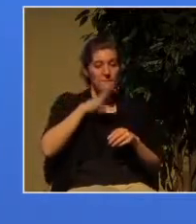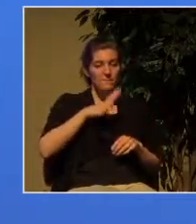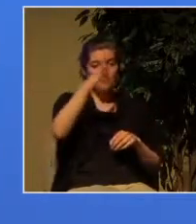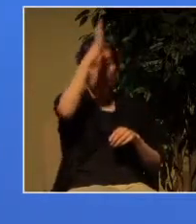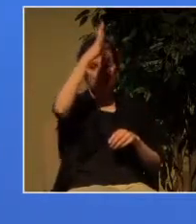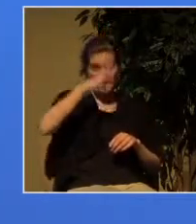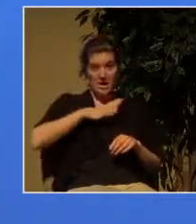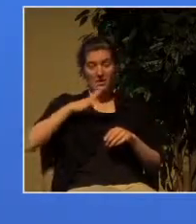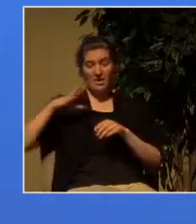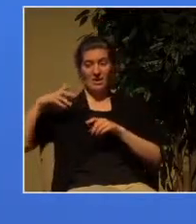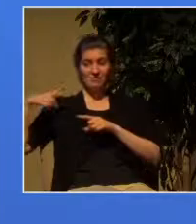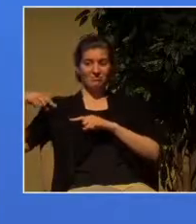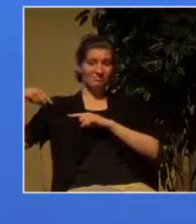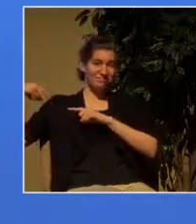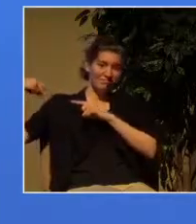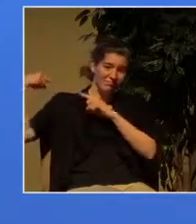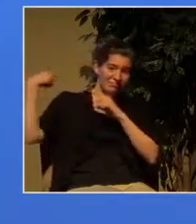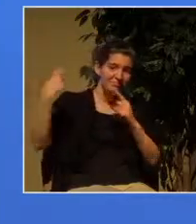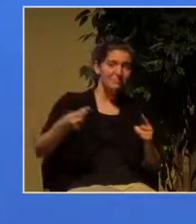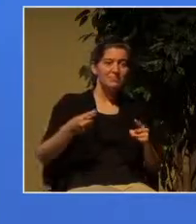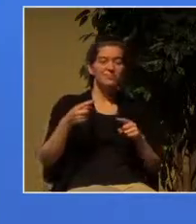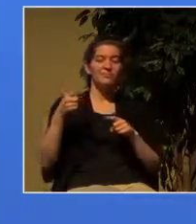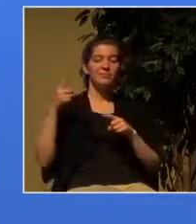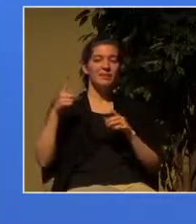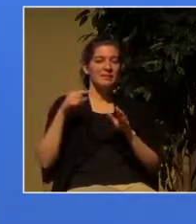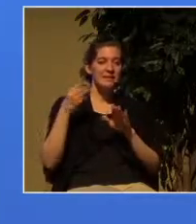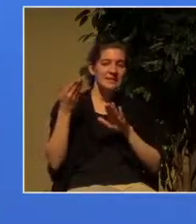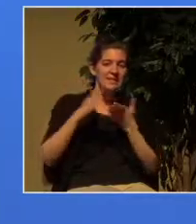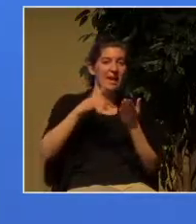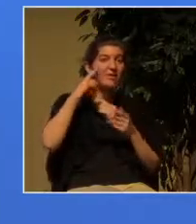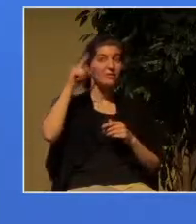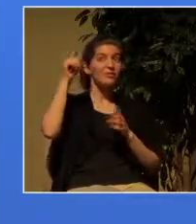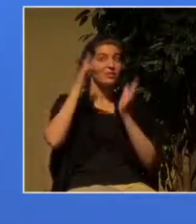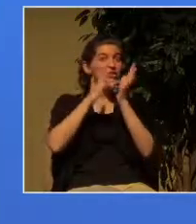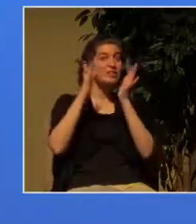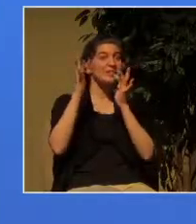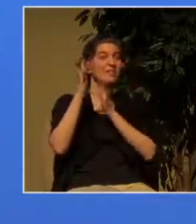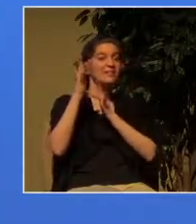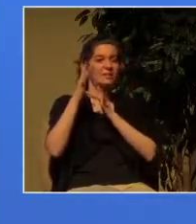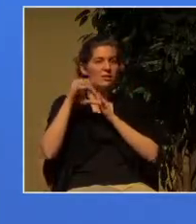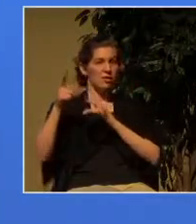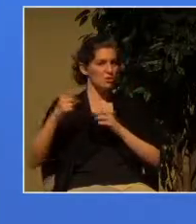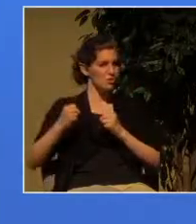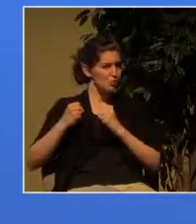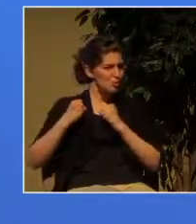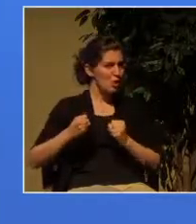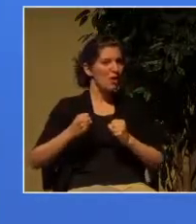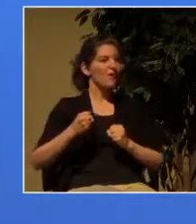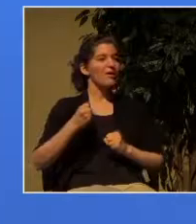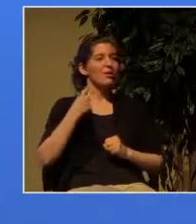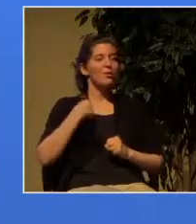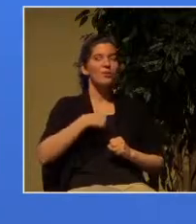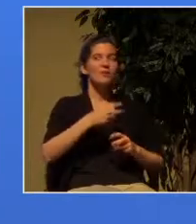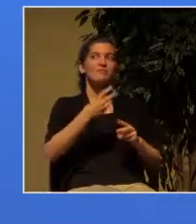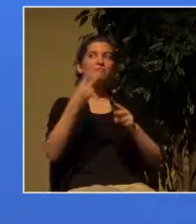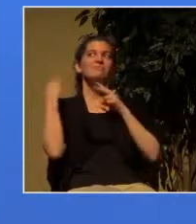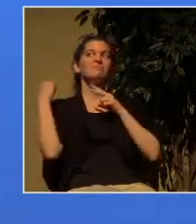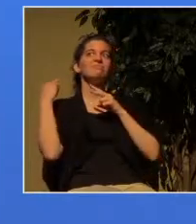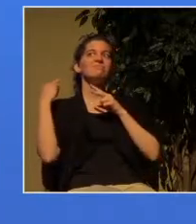with their sacrificial blood of martyrs so why be a Christian?